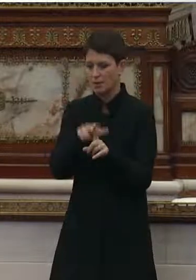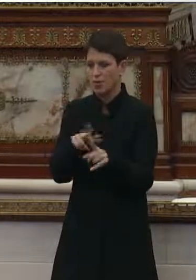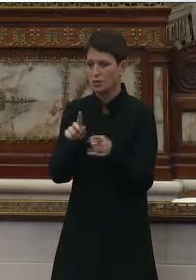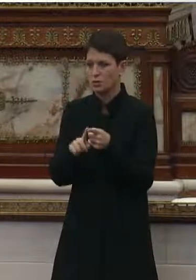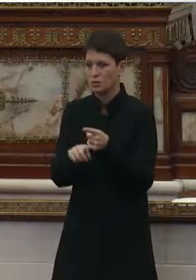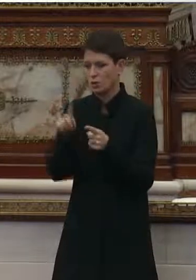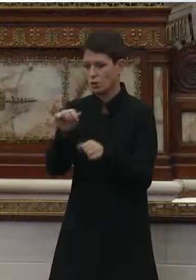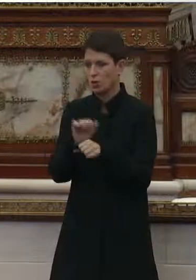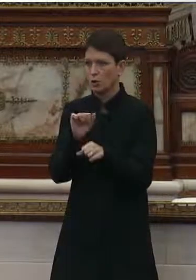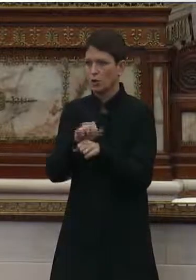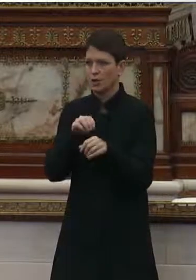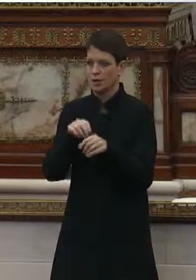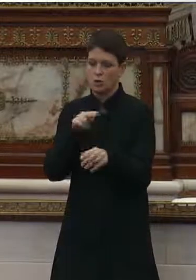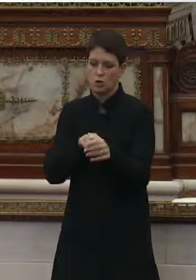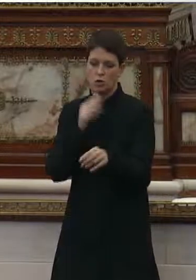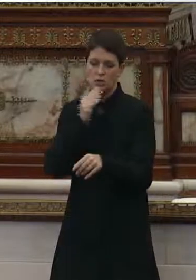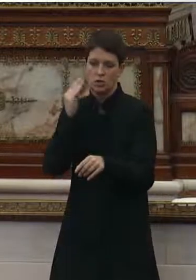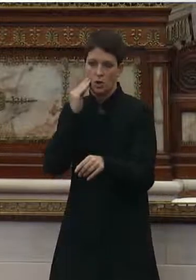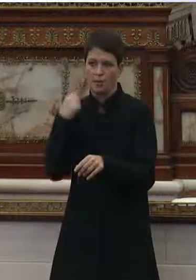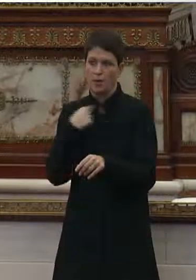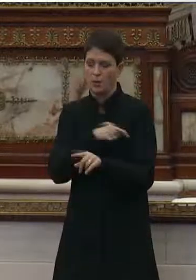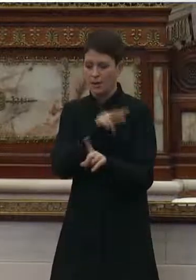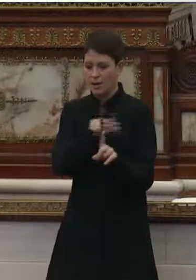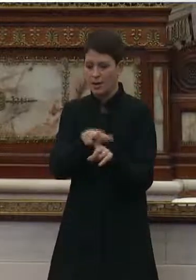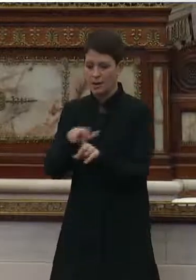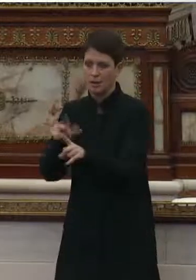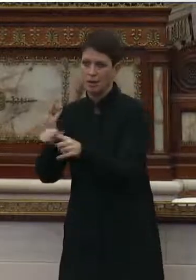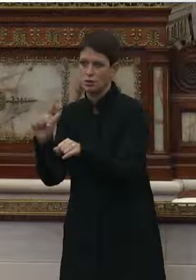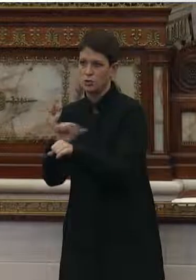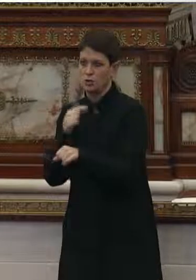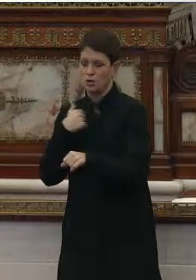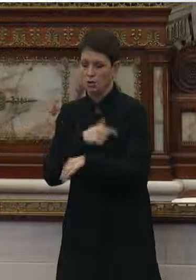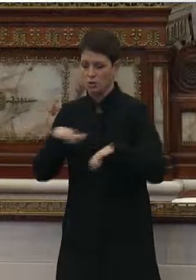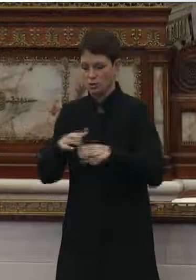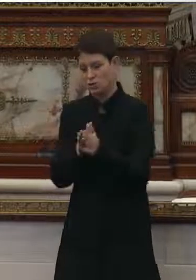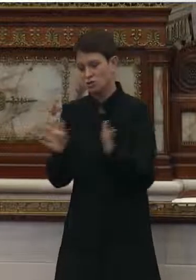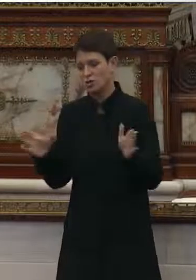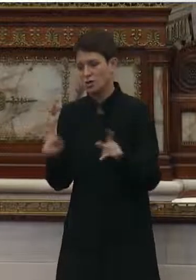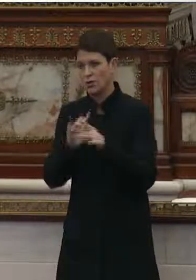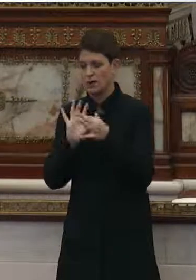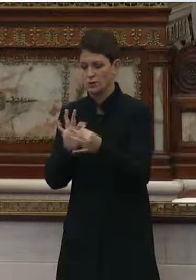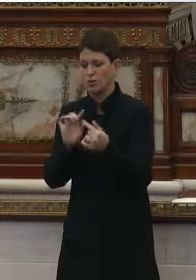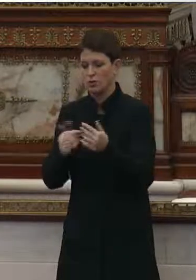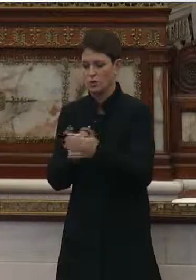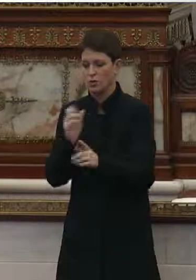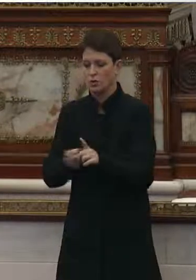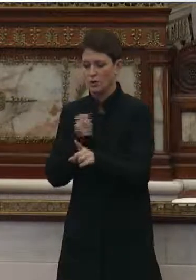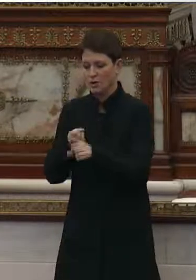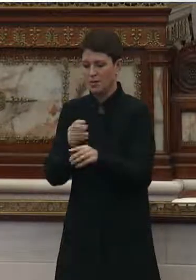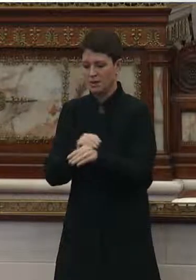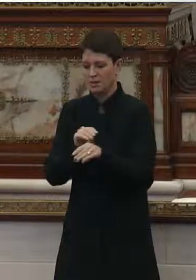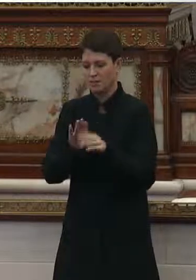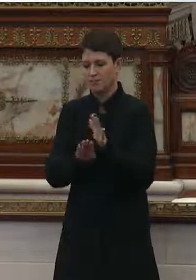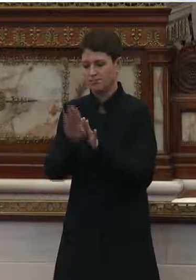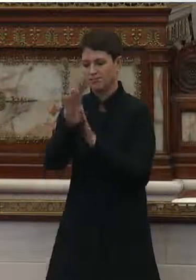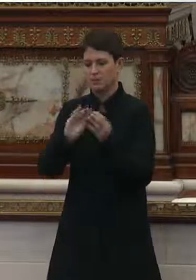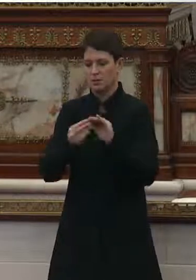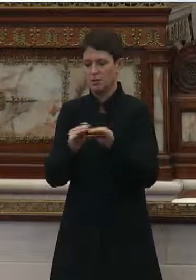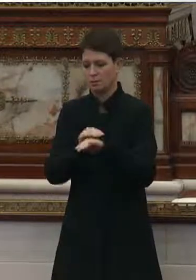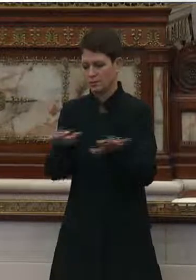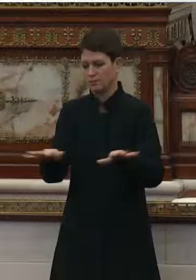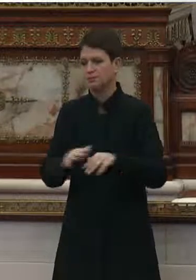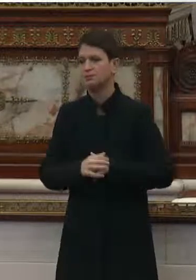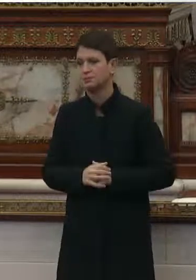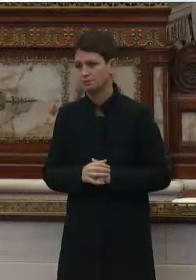your work in the nursing homes that we can also apply to the work that we're doing in general as it relates to this new wave of coronaviruses that we've seen and